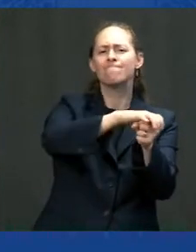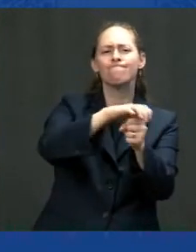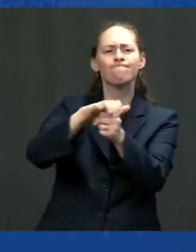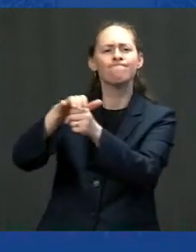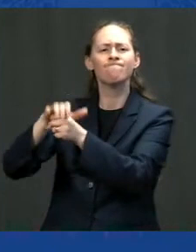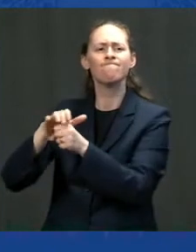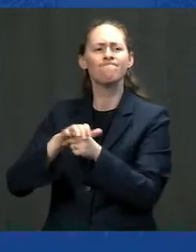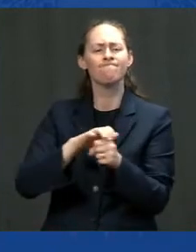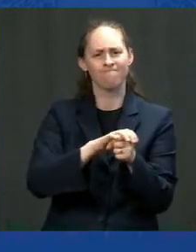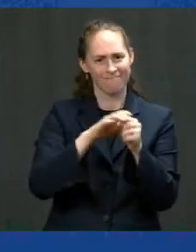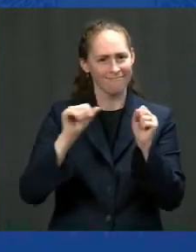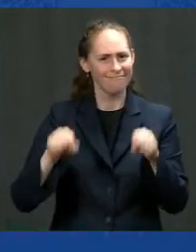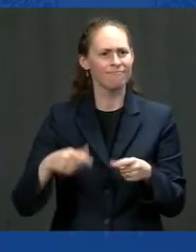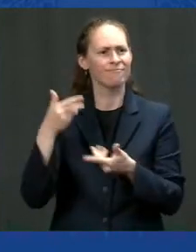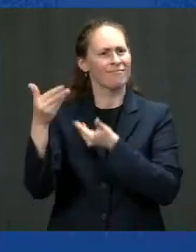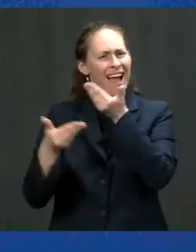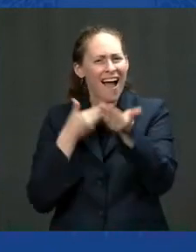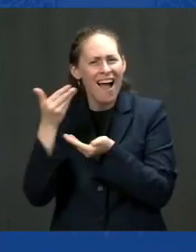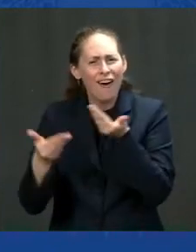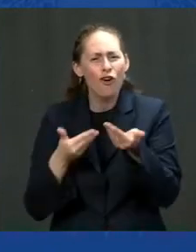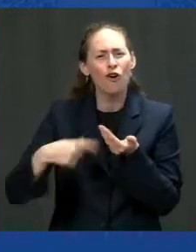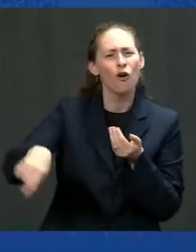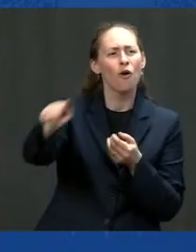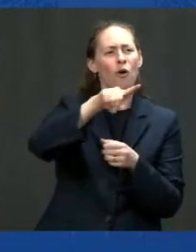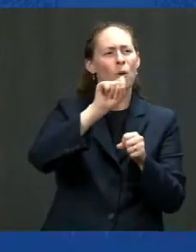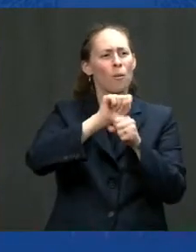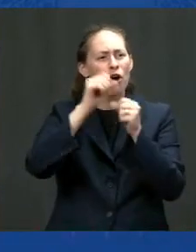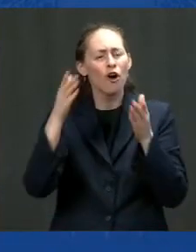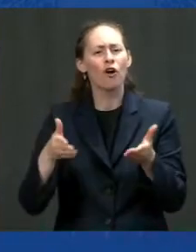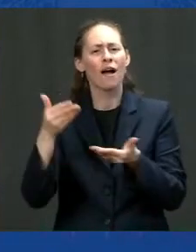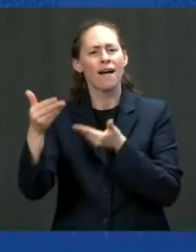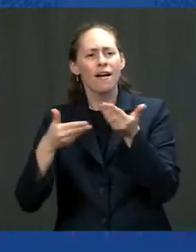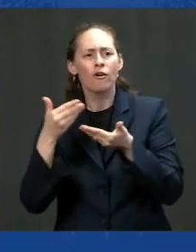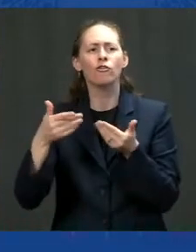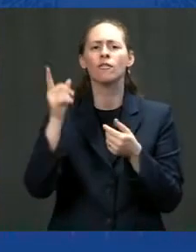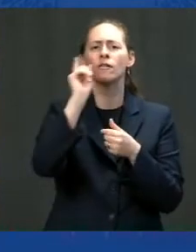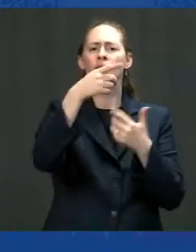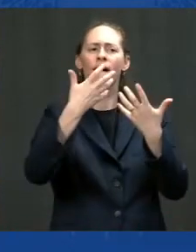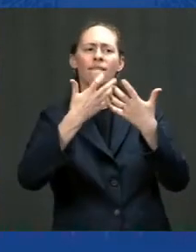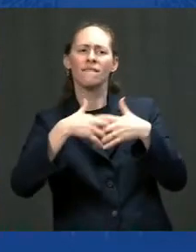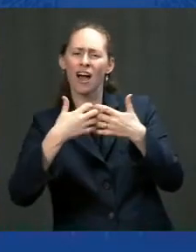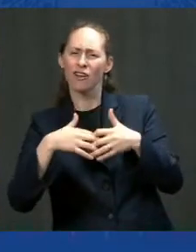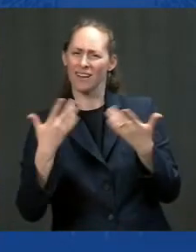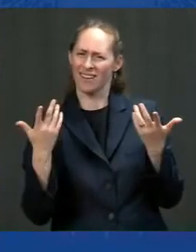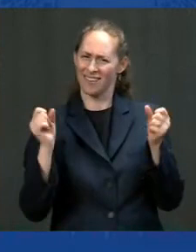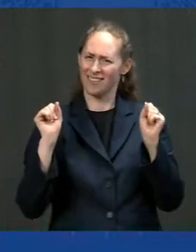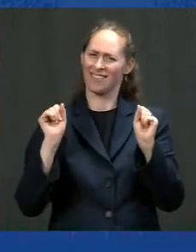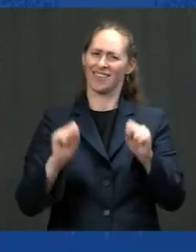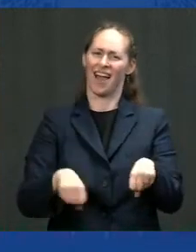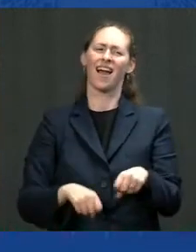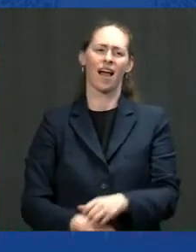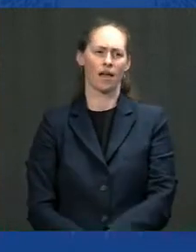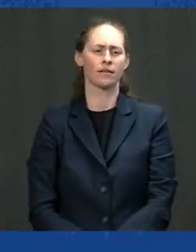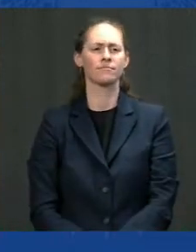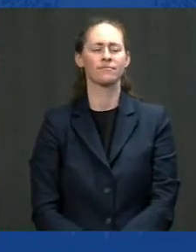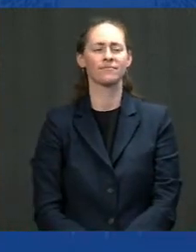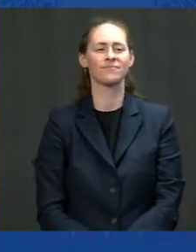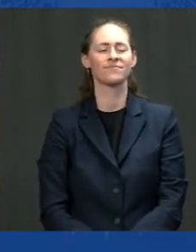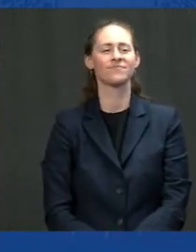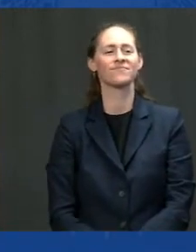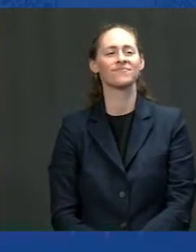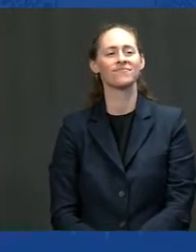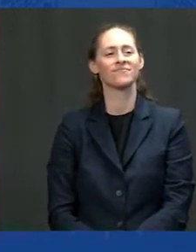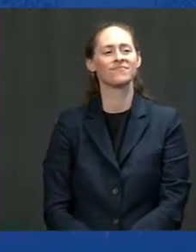abandoned factories, and get help attracting them. Let me close with this. Back in